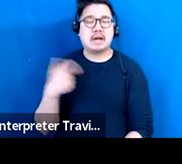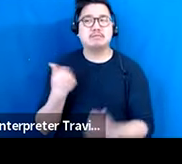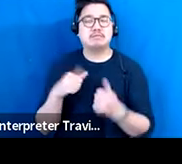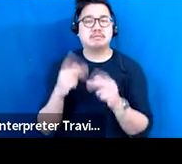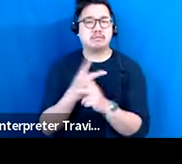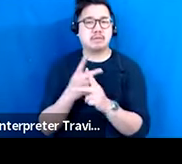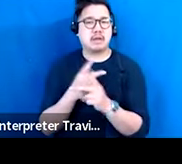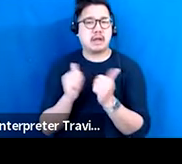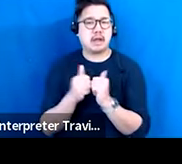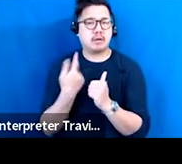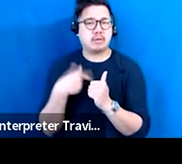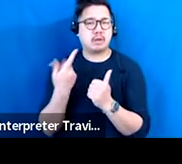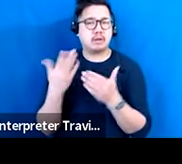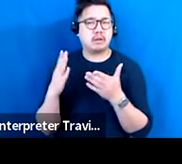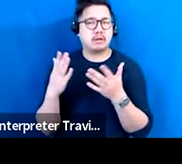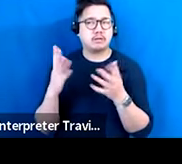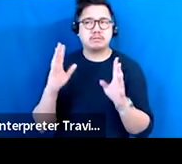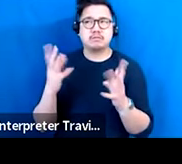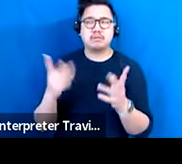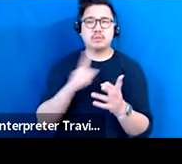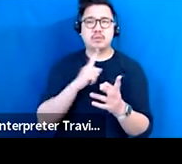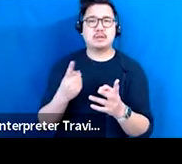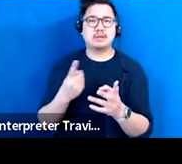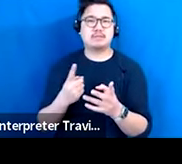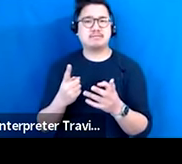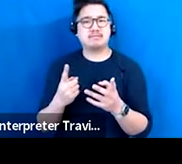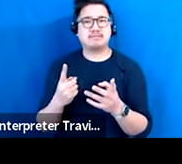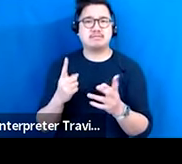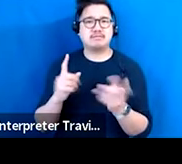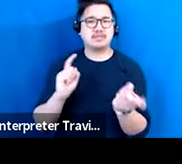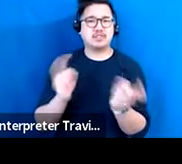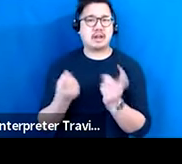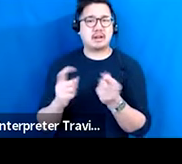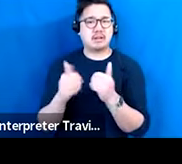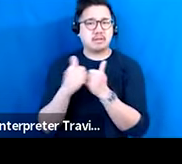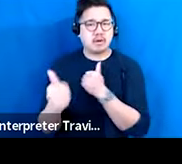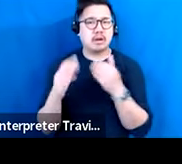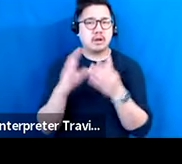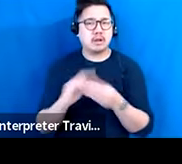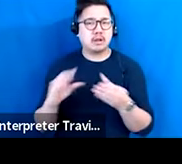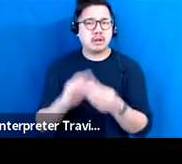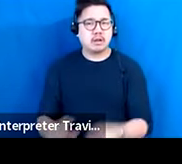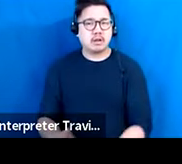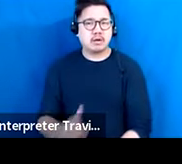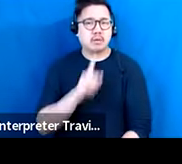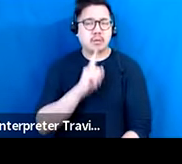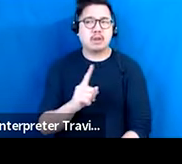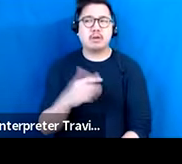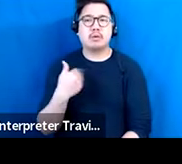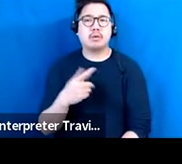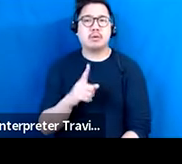reinvent that virtual storytelling in a way that pierces through the